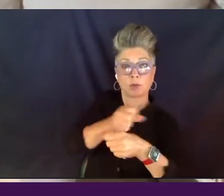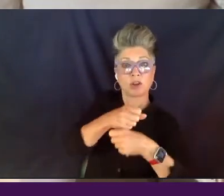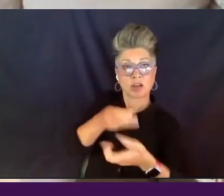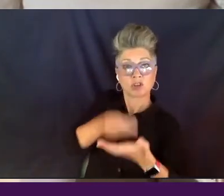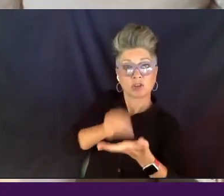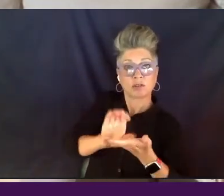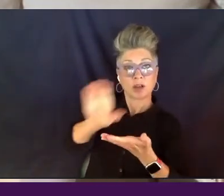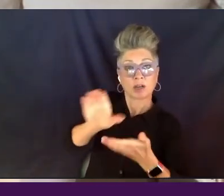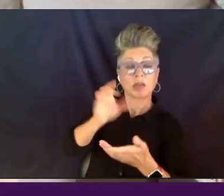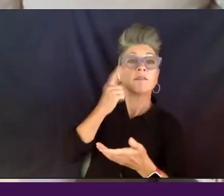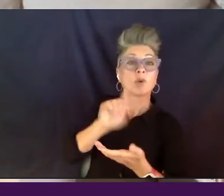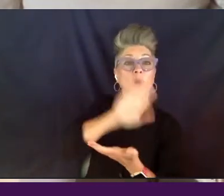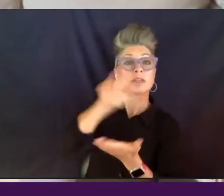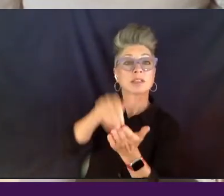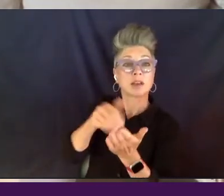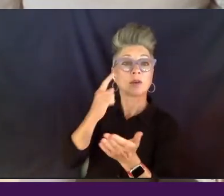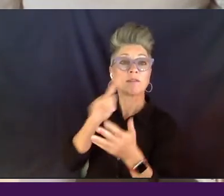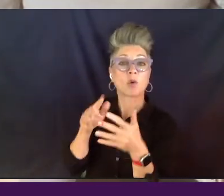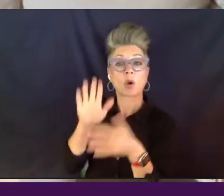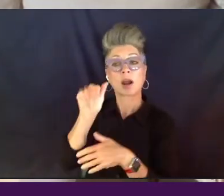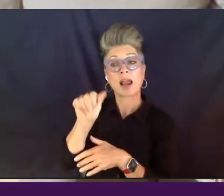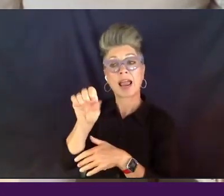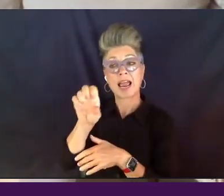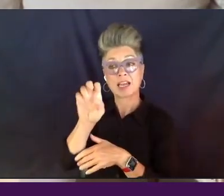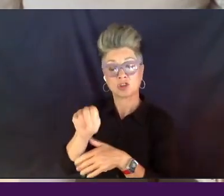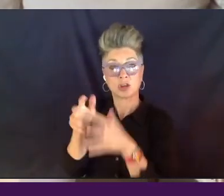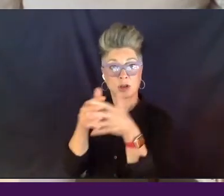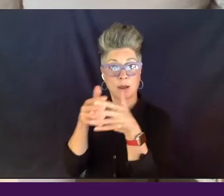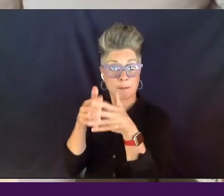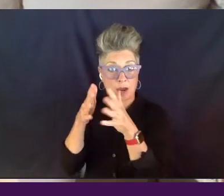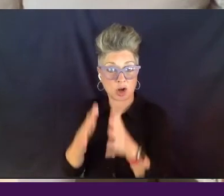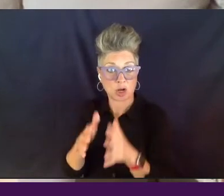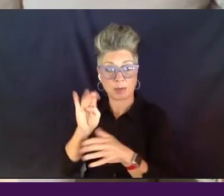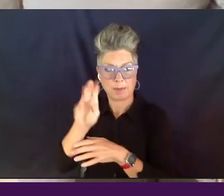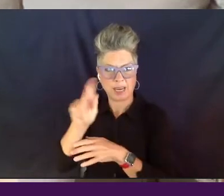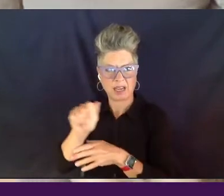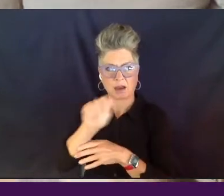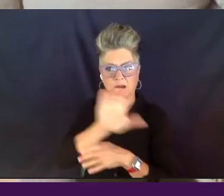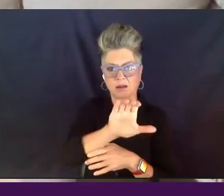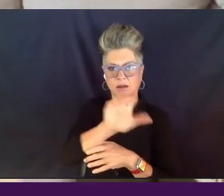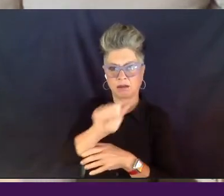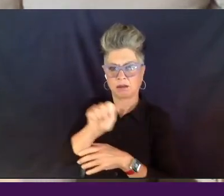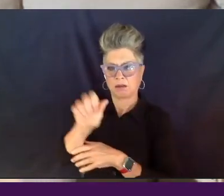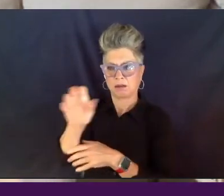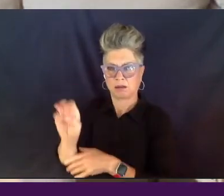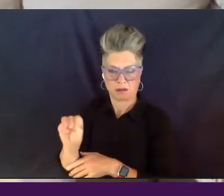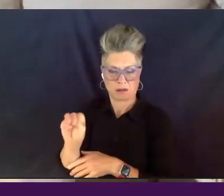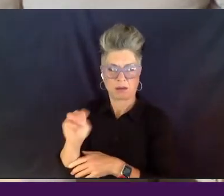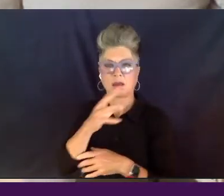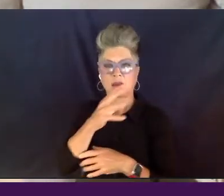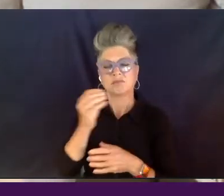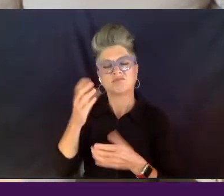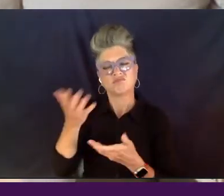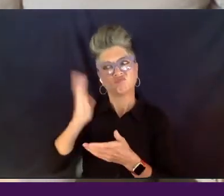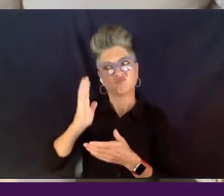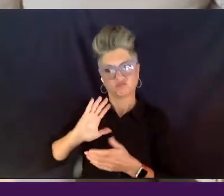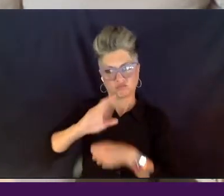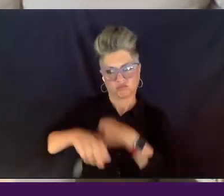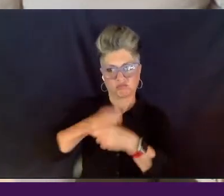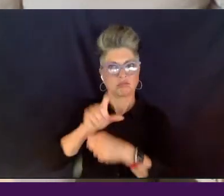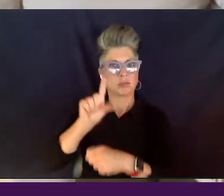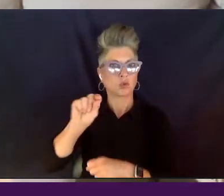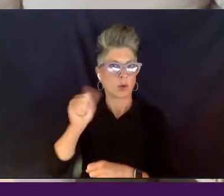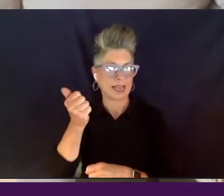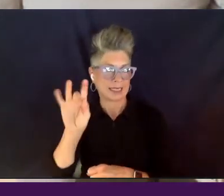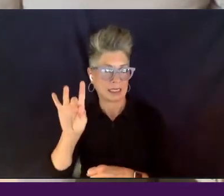for Asian American media and, um, ITVS in 2018. Um, so in, I met Chris in, uh,